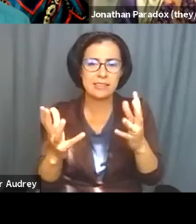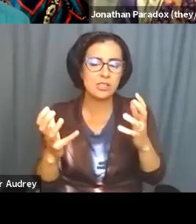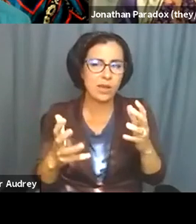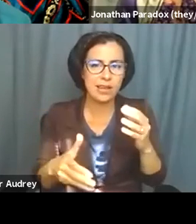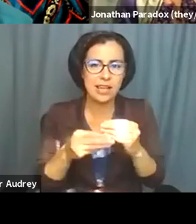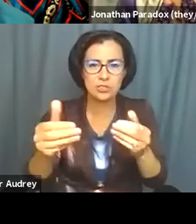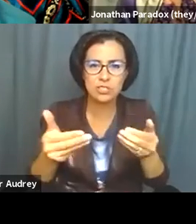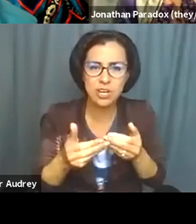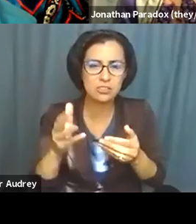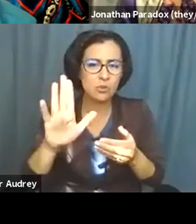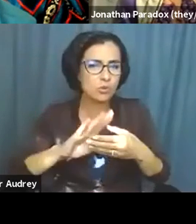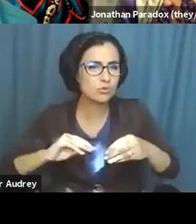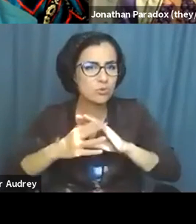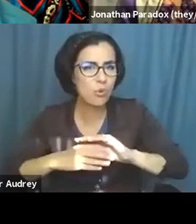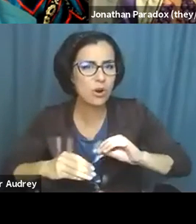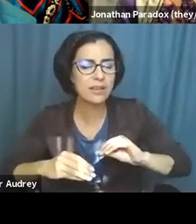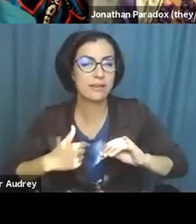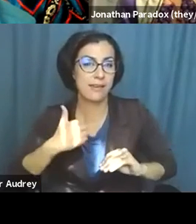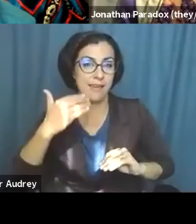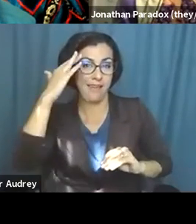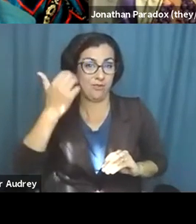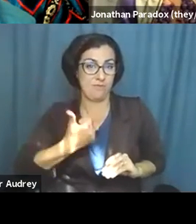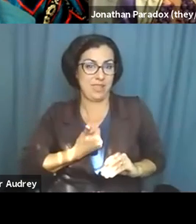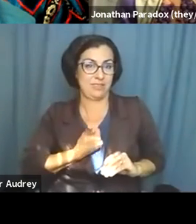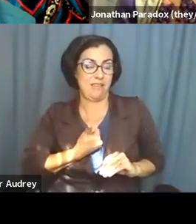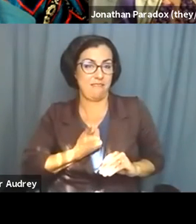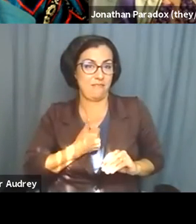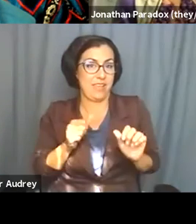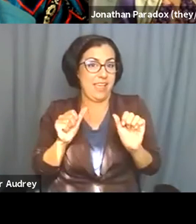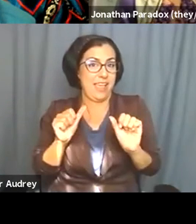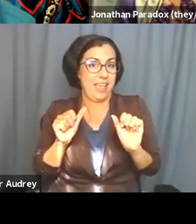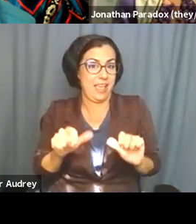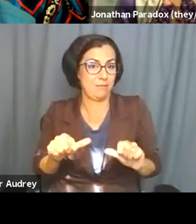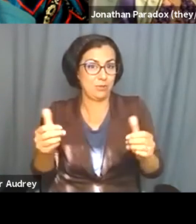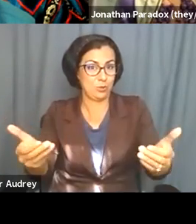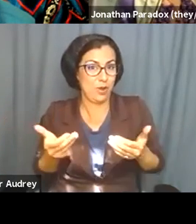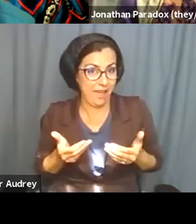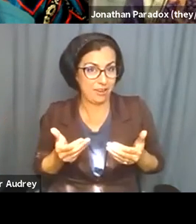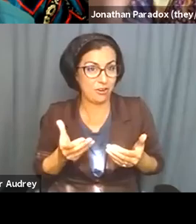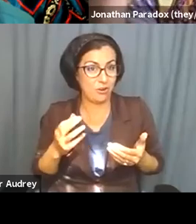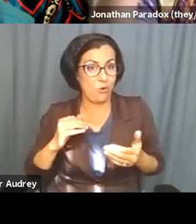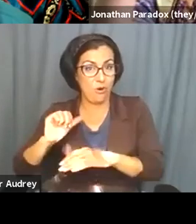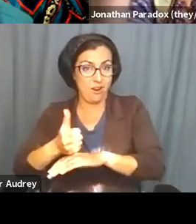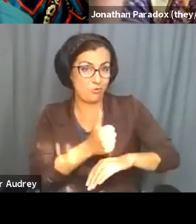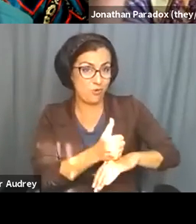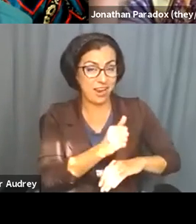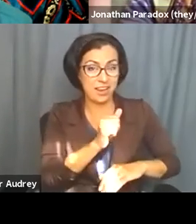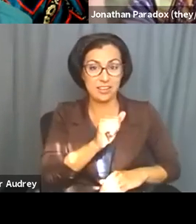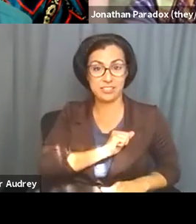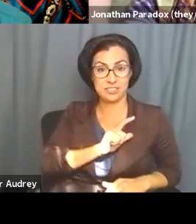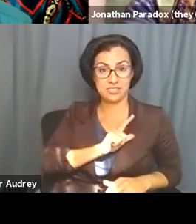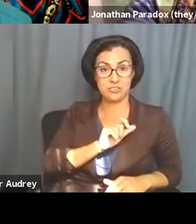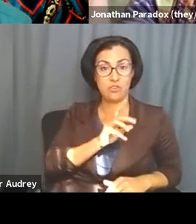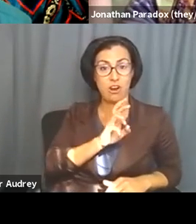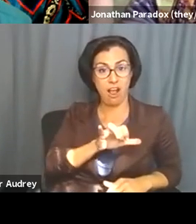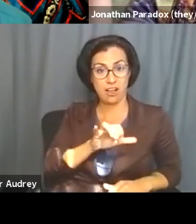Um, and I know that we were able to hire or arrange for Audrey and Sandy to be here